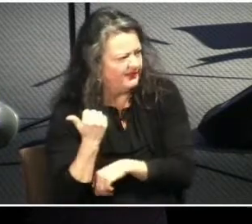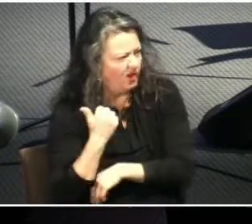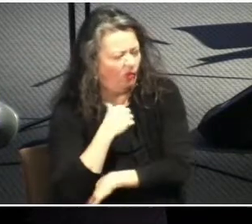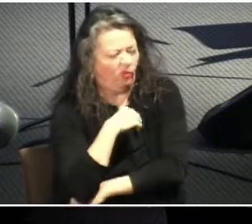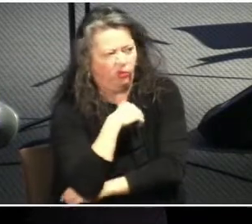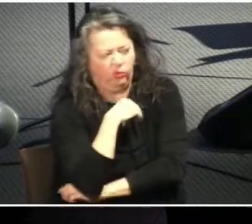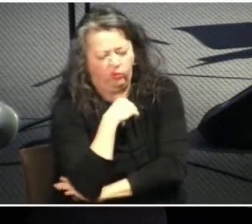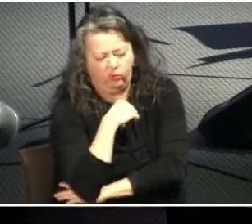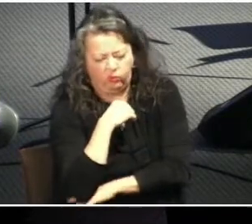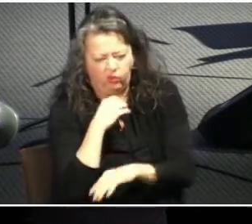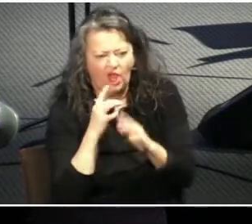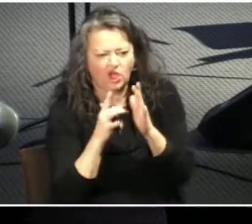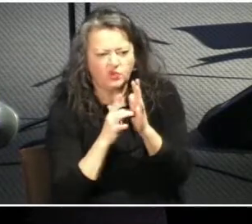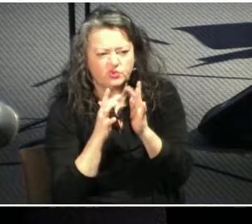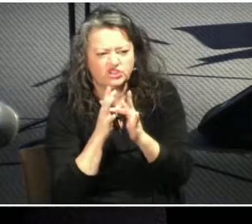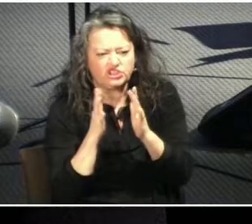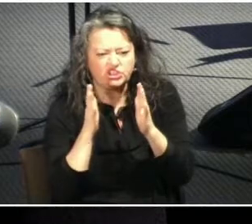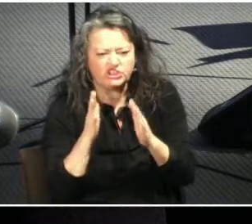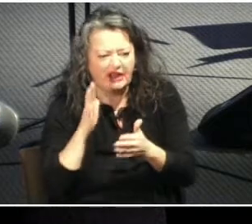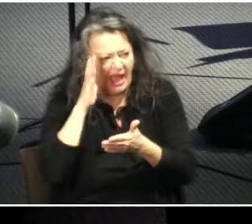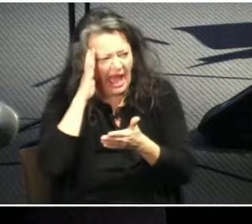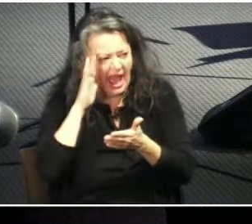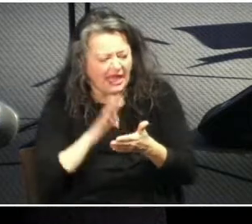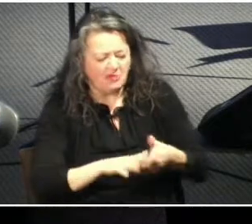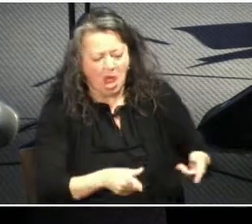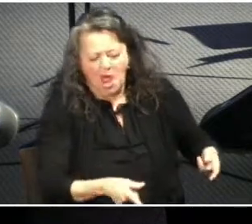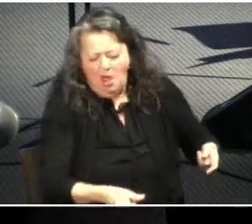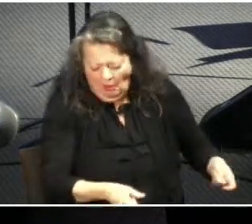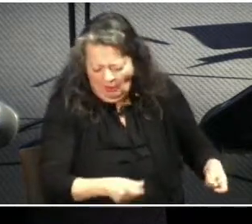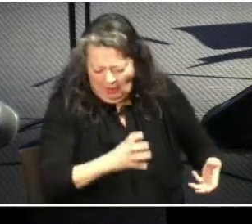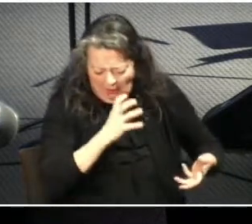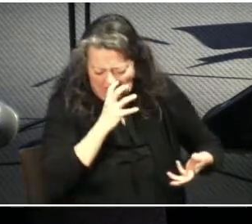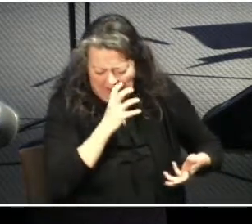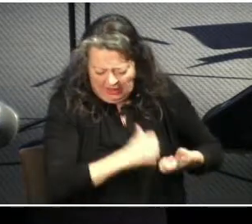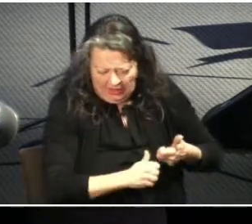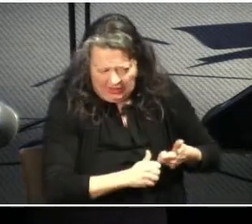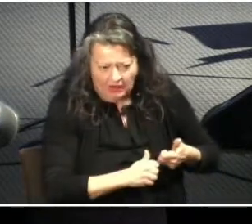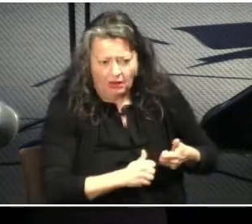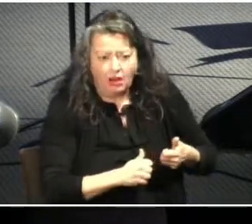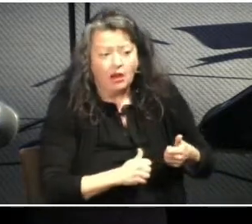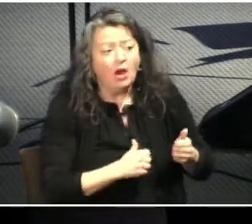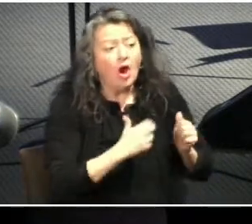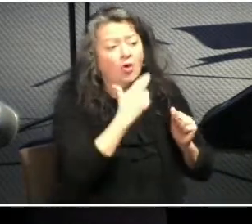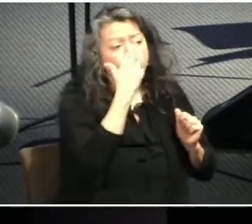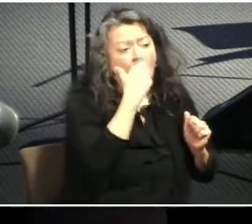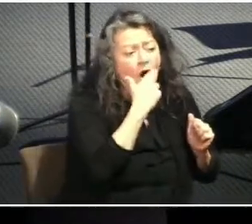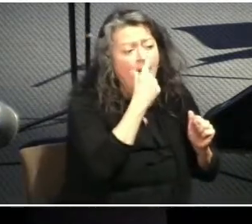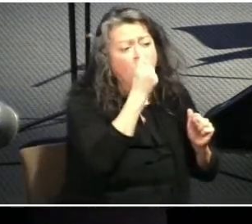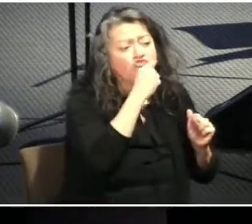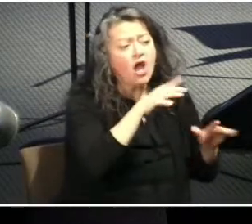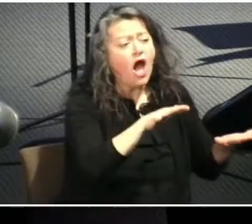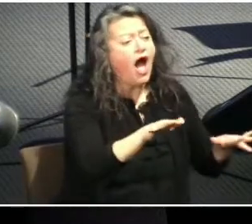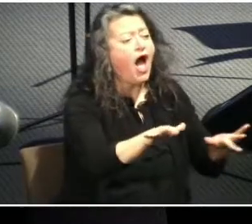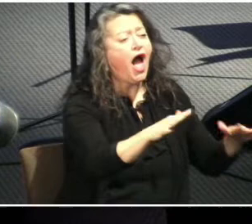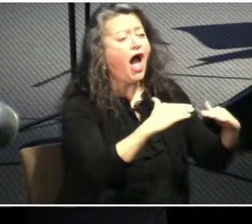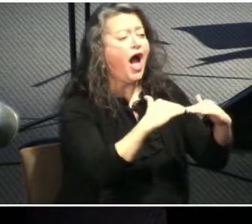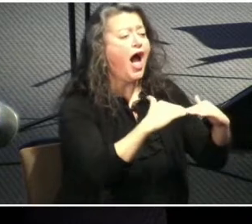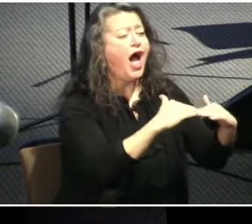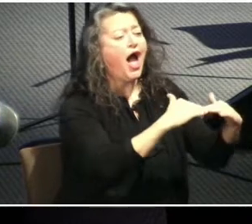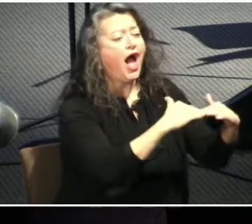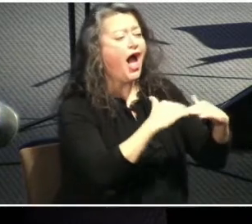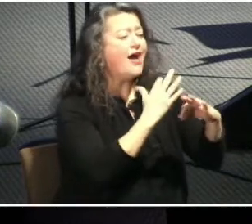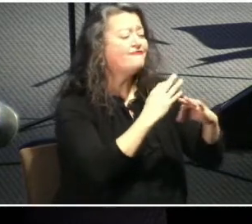that are harshly ruling their wives in their homes, while the Romans and Greeks and everyone over here are living with the same